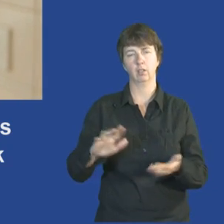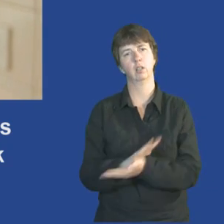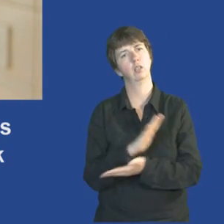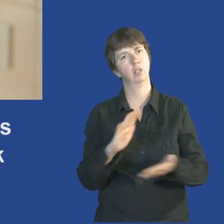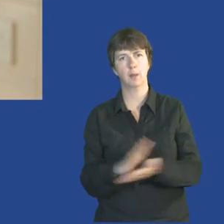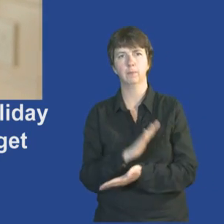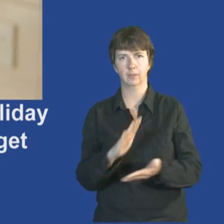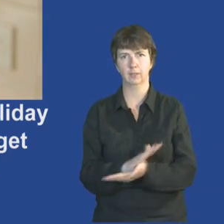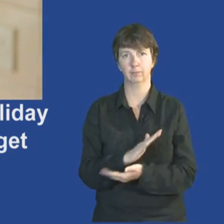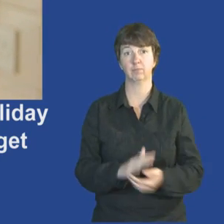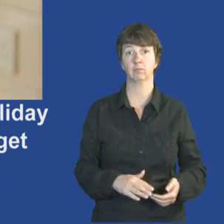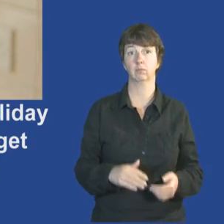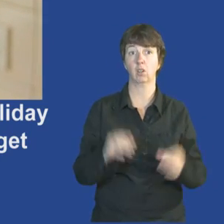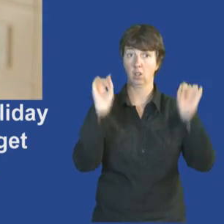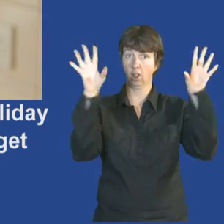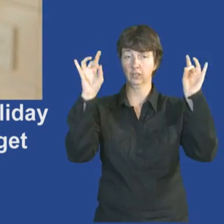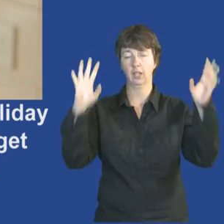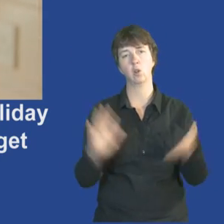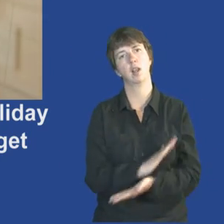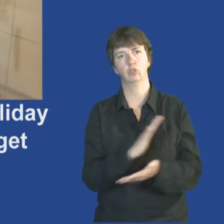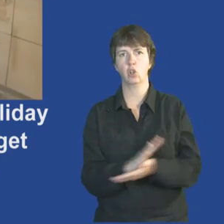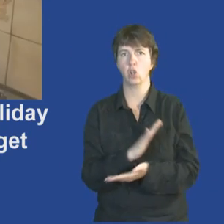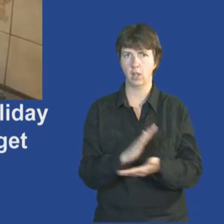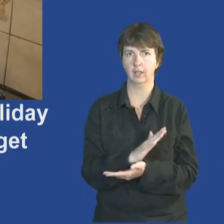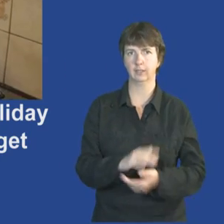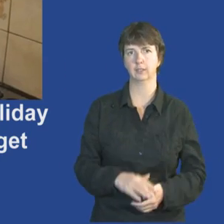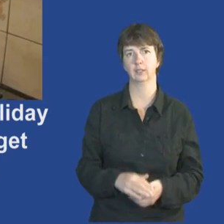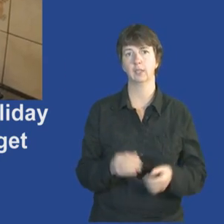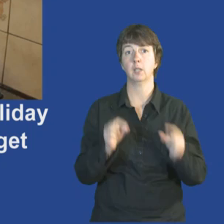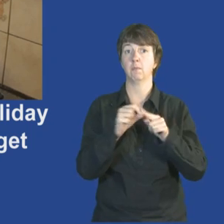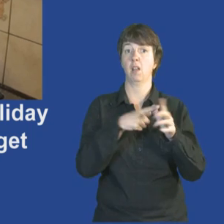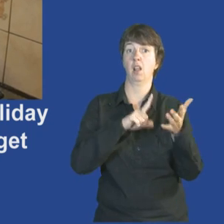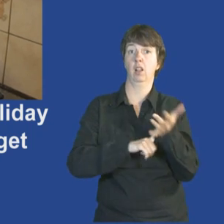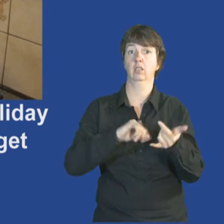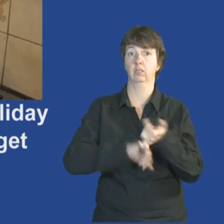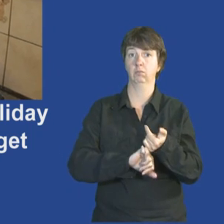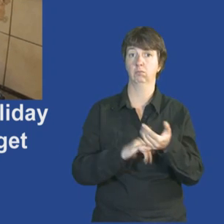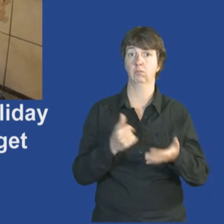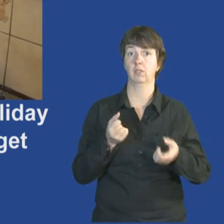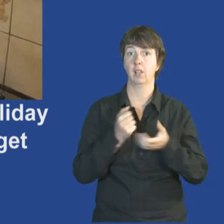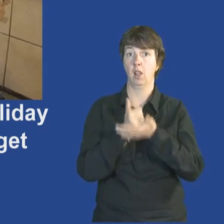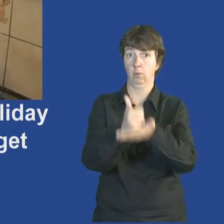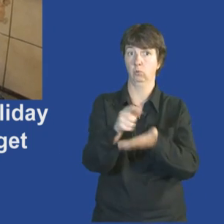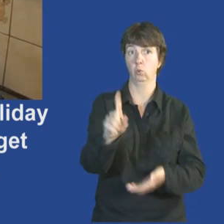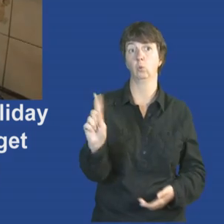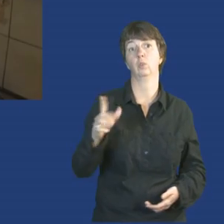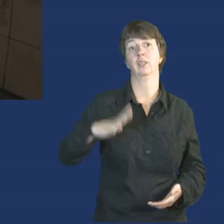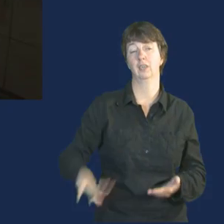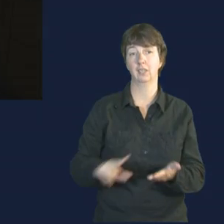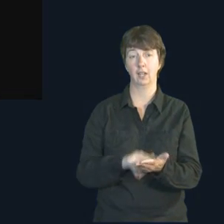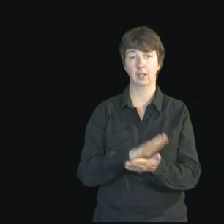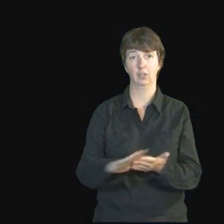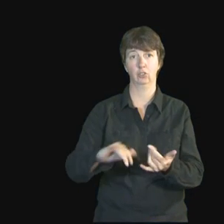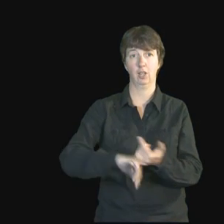check and enjoyed the rest of his holiday in the UK. Let PALS help you get what you need from the NHS.